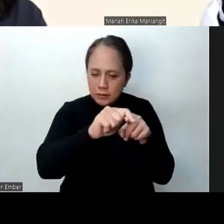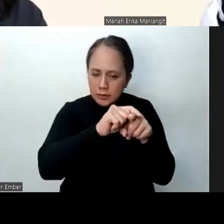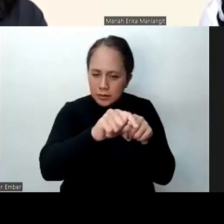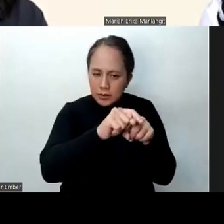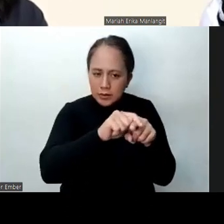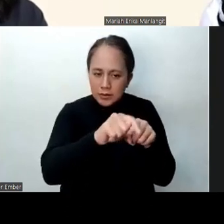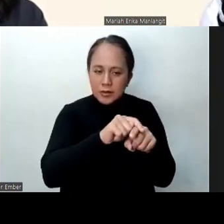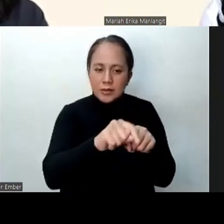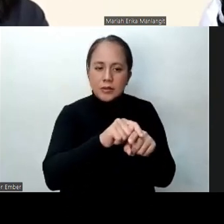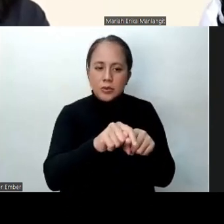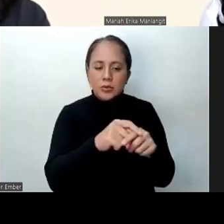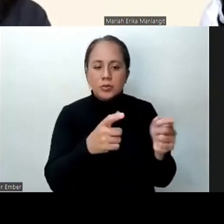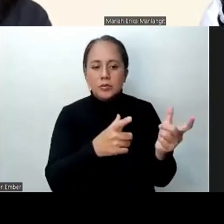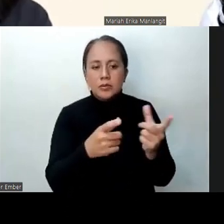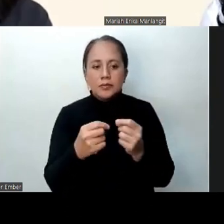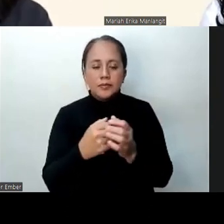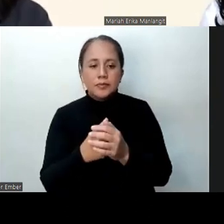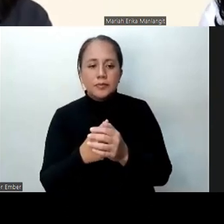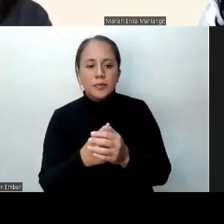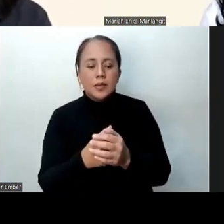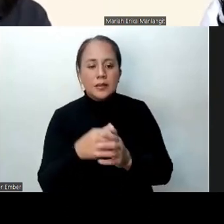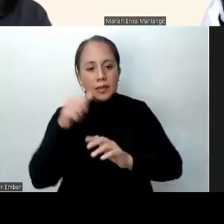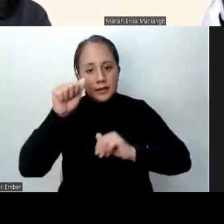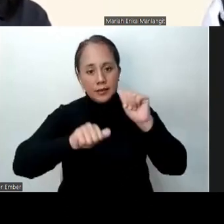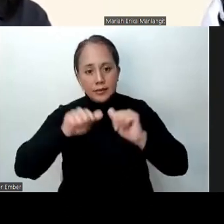administered the assessment.